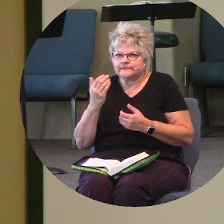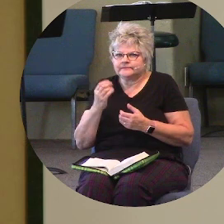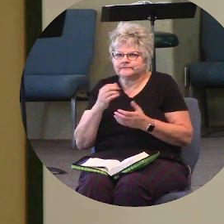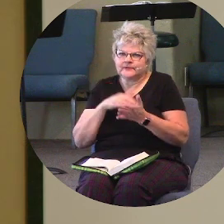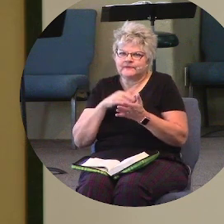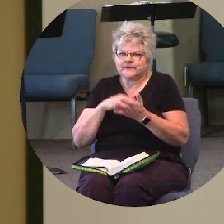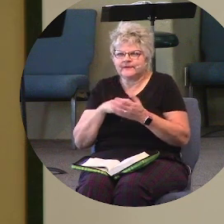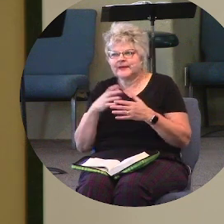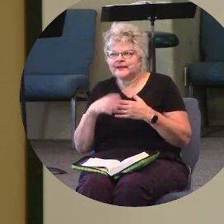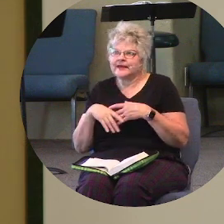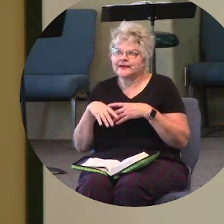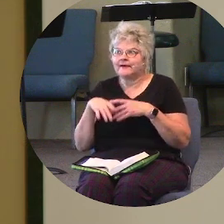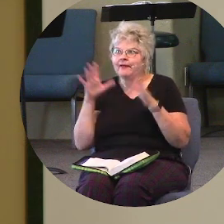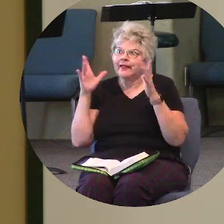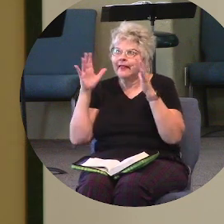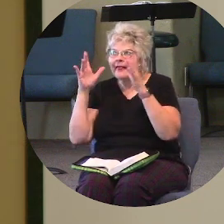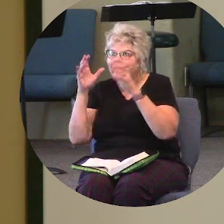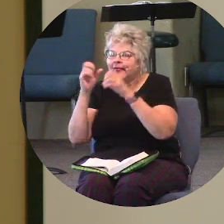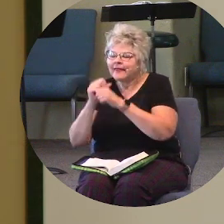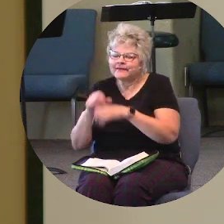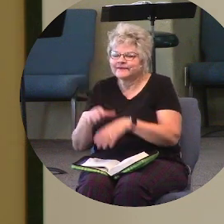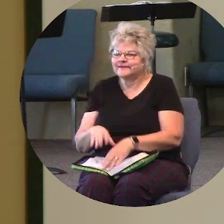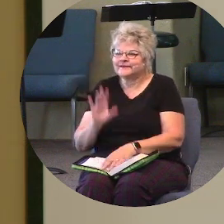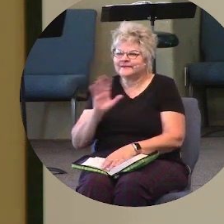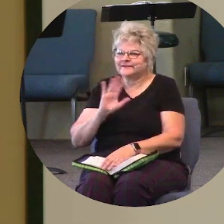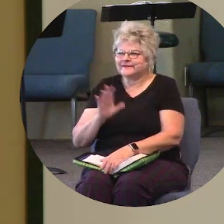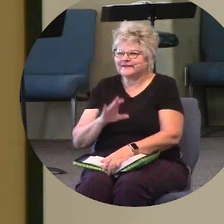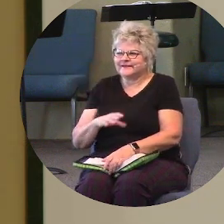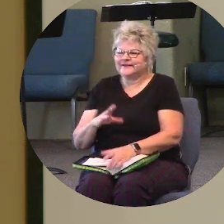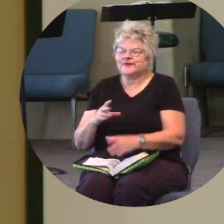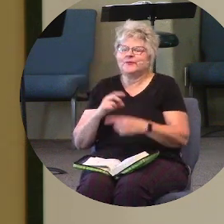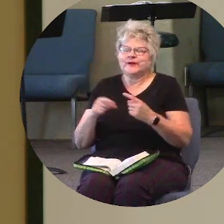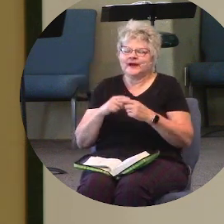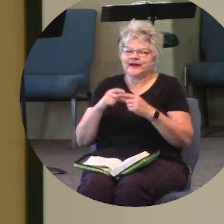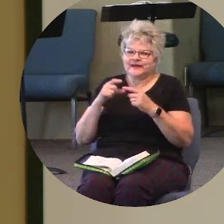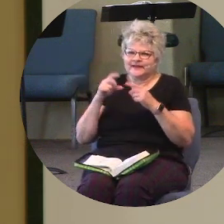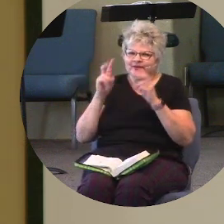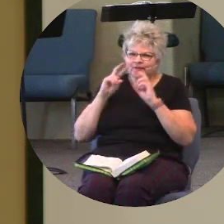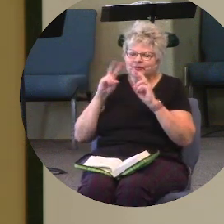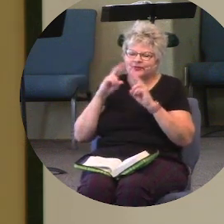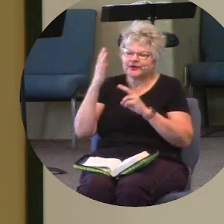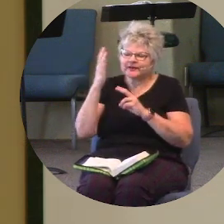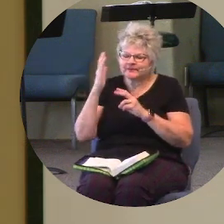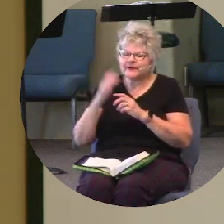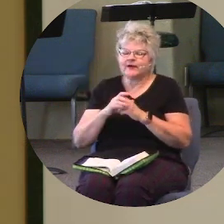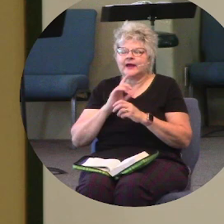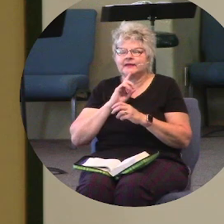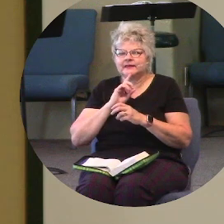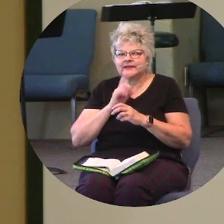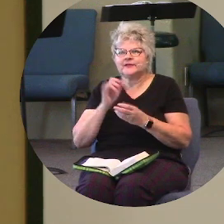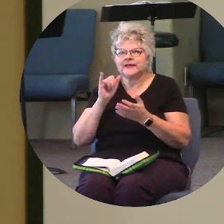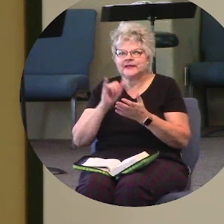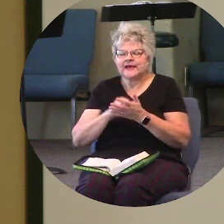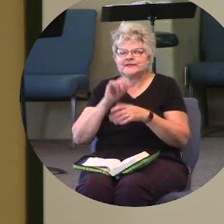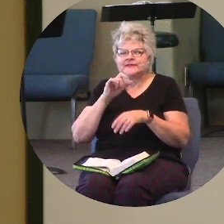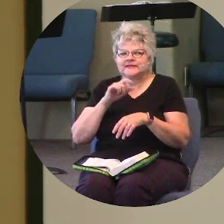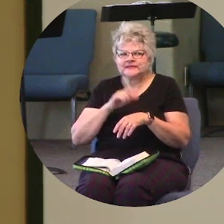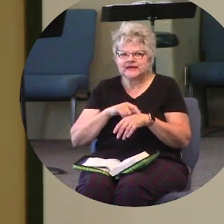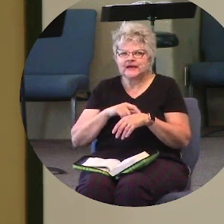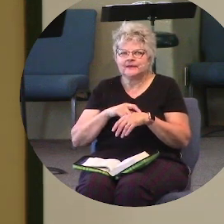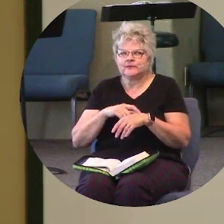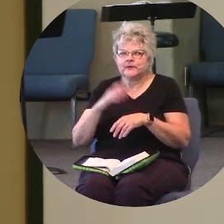don't go, oh, Ray, oh, oh, oh. I don't do that. Because when I look in the mirror, I literally, that is the time when I